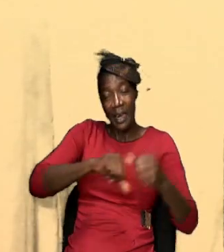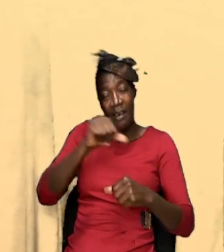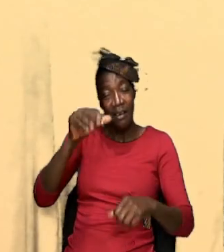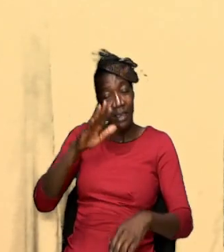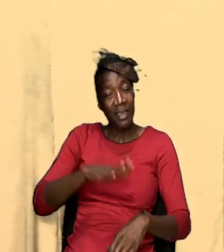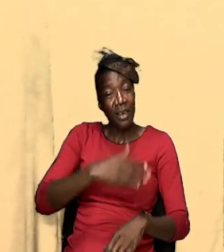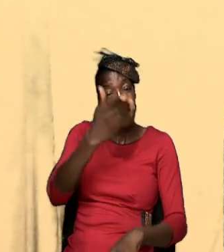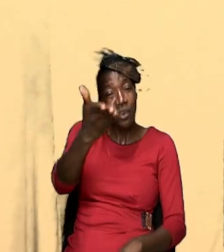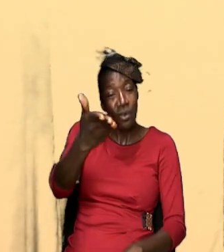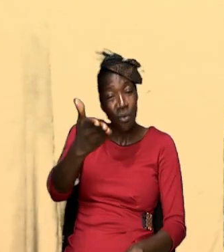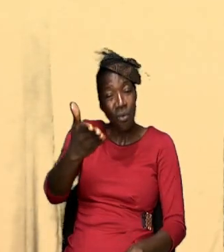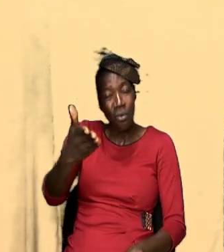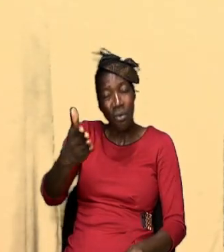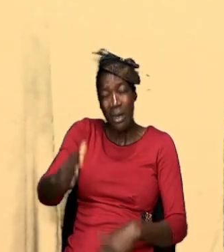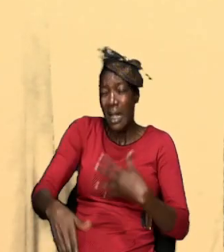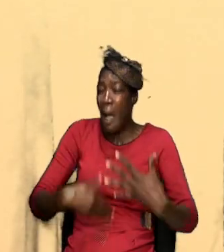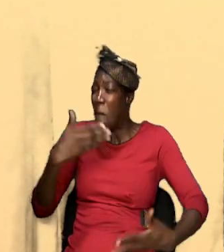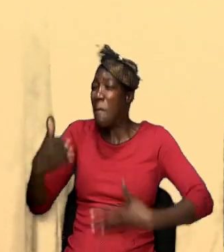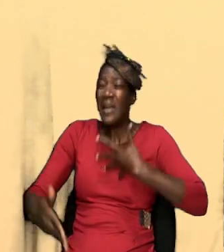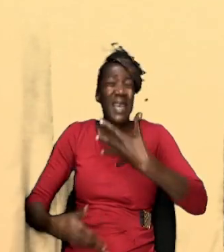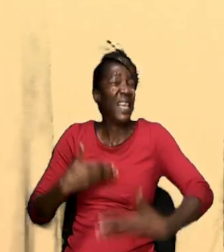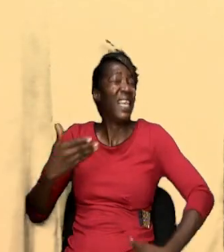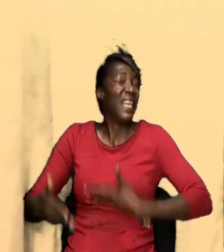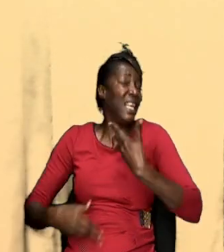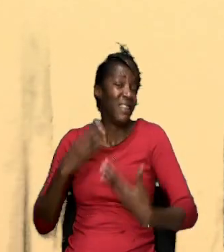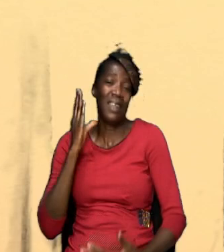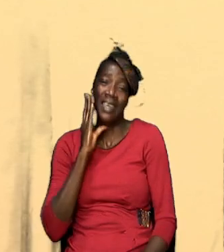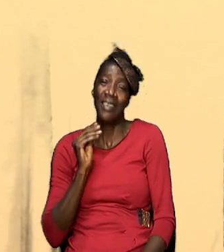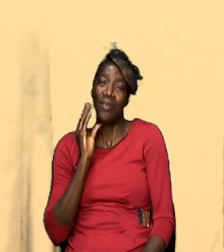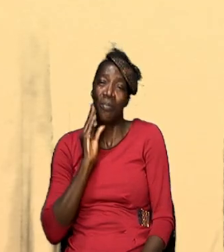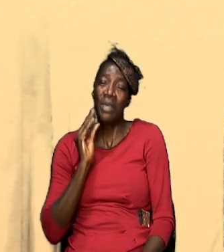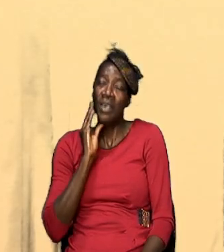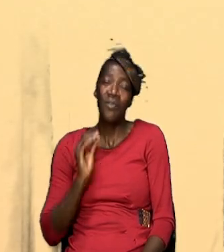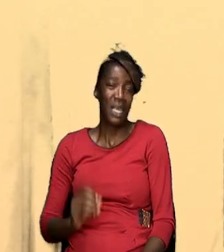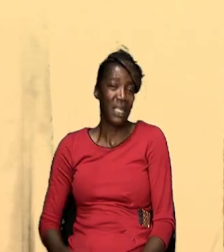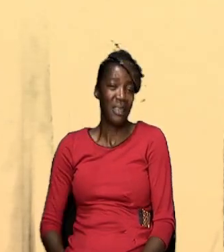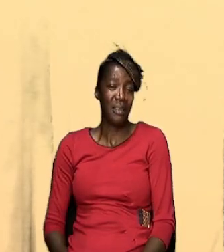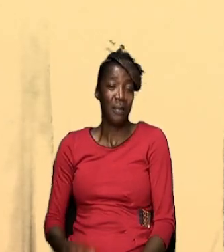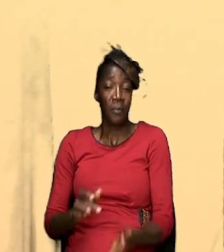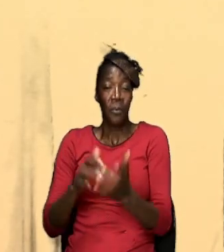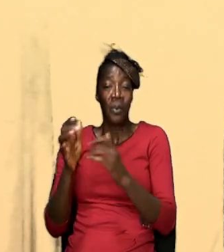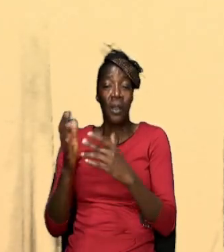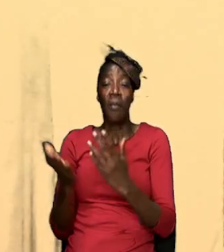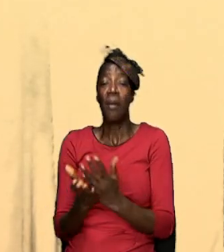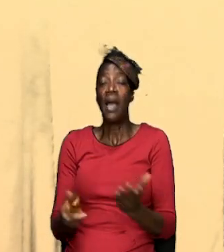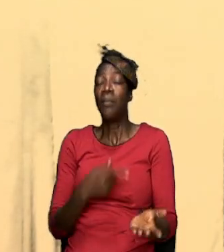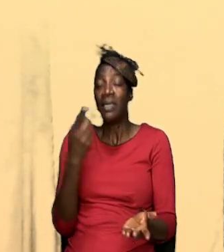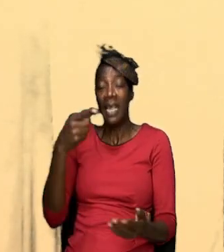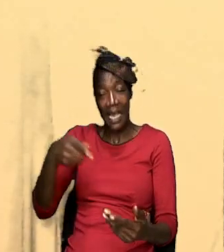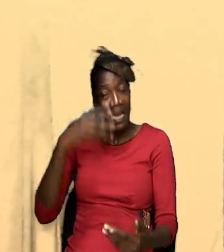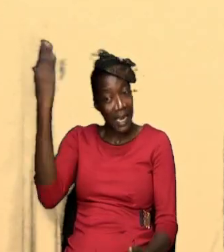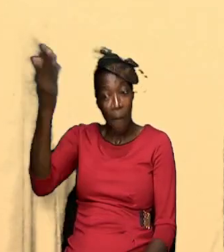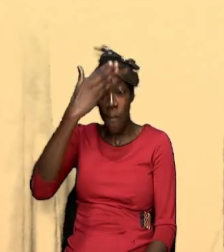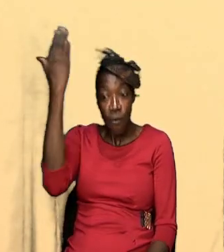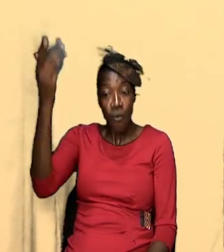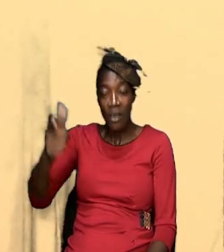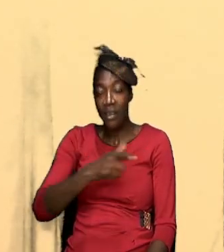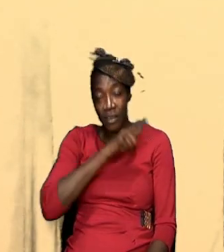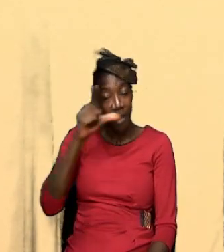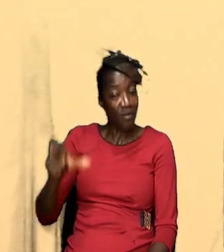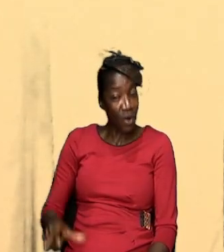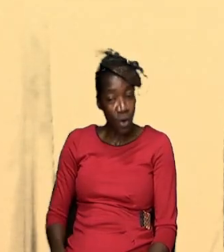upon you it is a pleasant experience the scripture says in the presence of the Lord